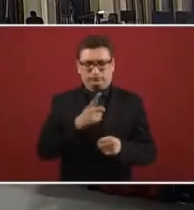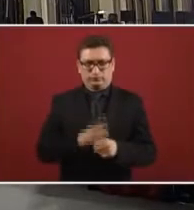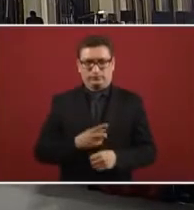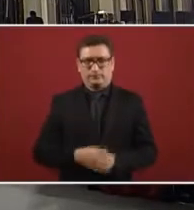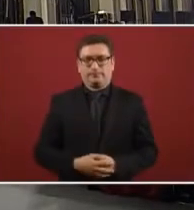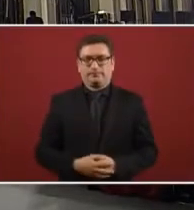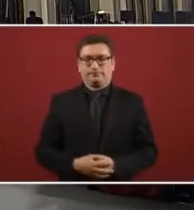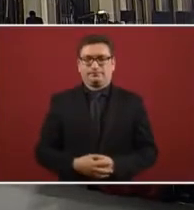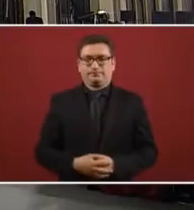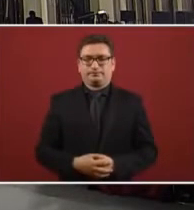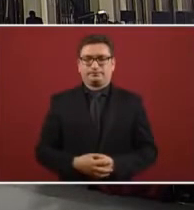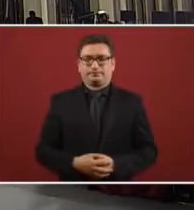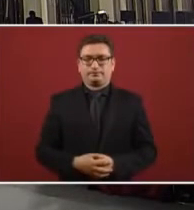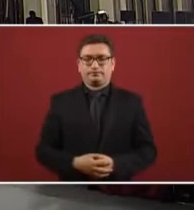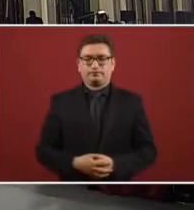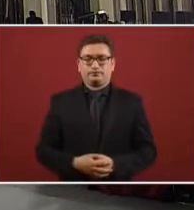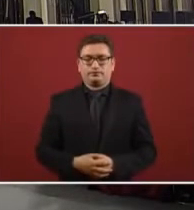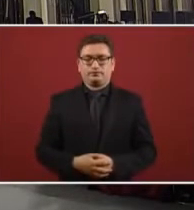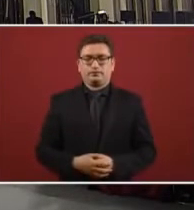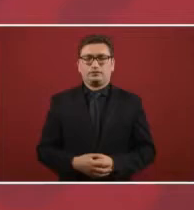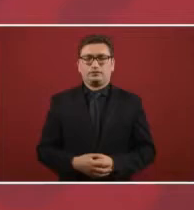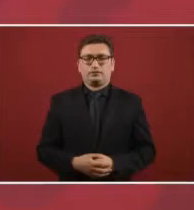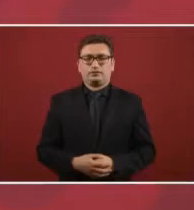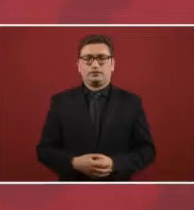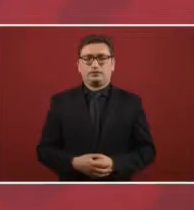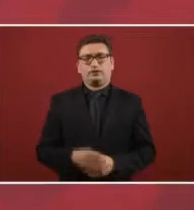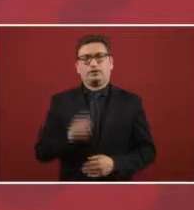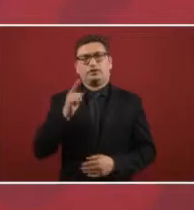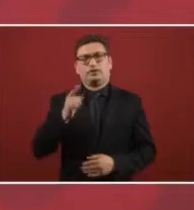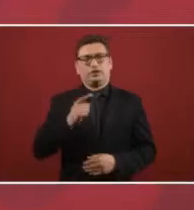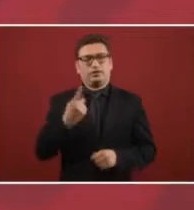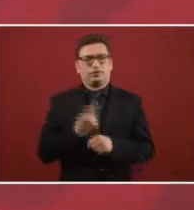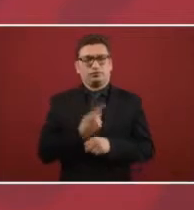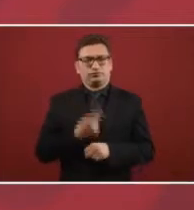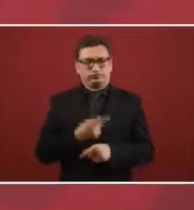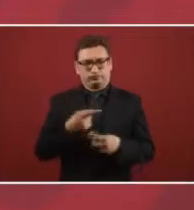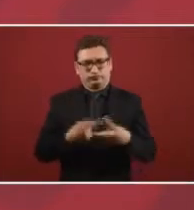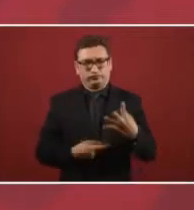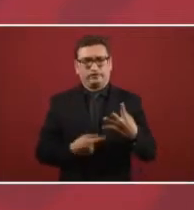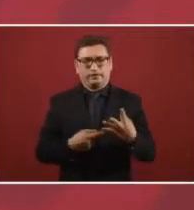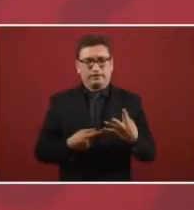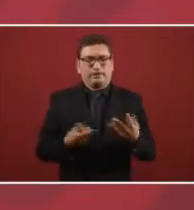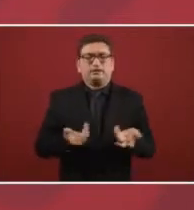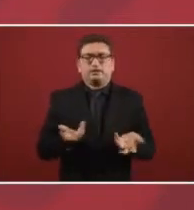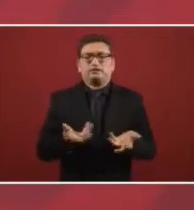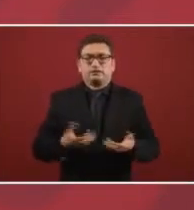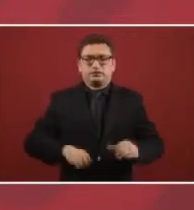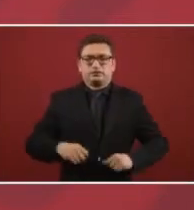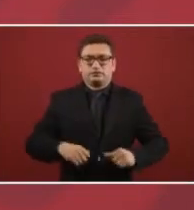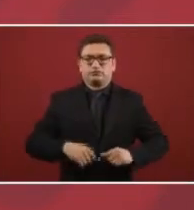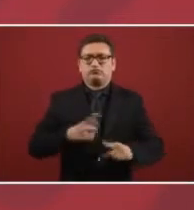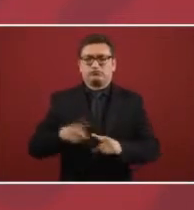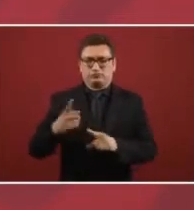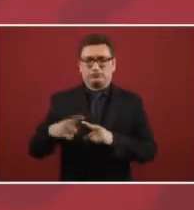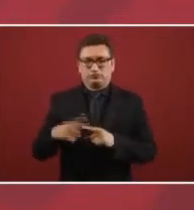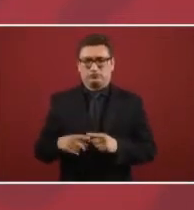there, how we're doing, and what is being done,